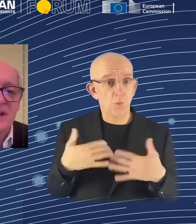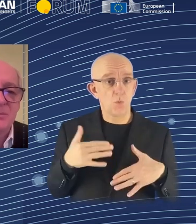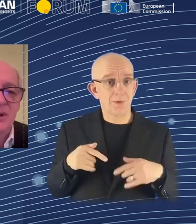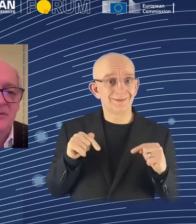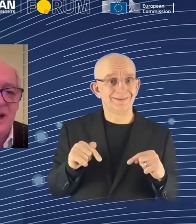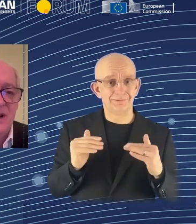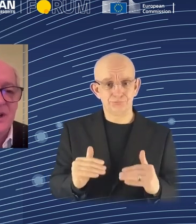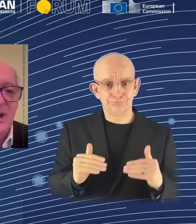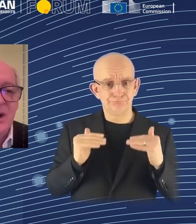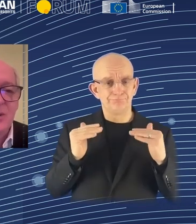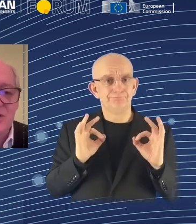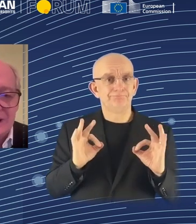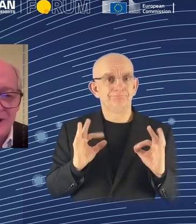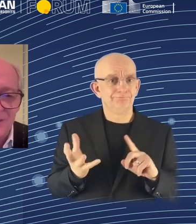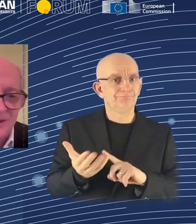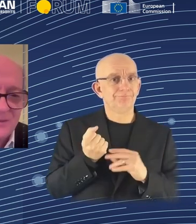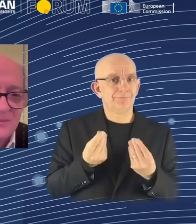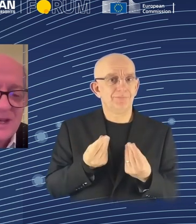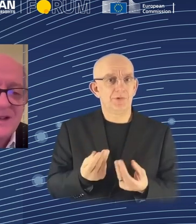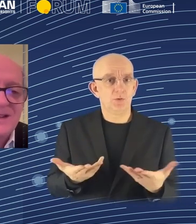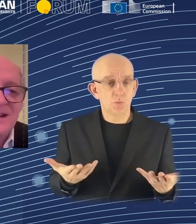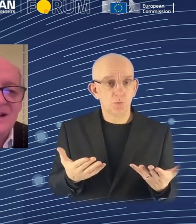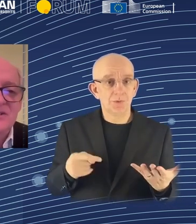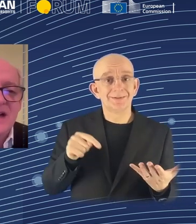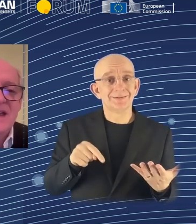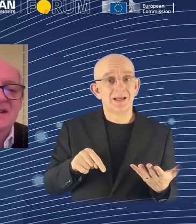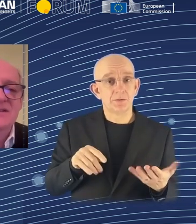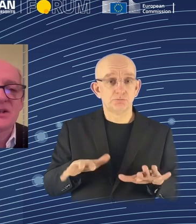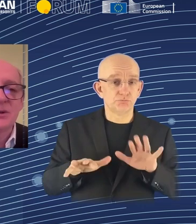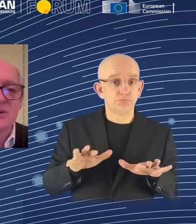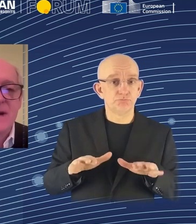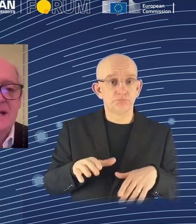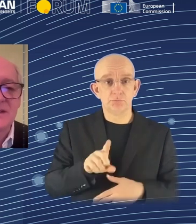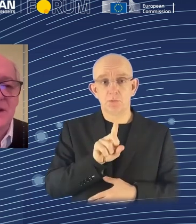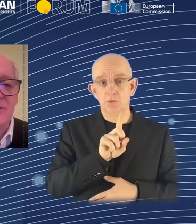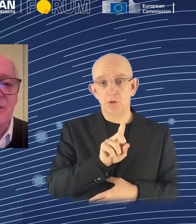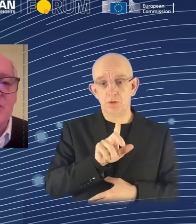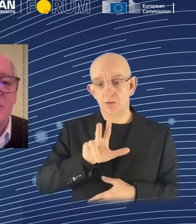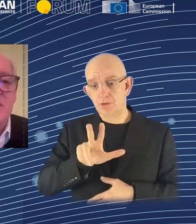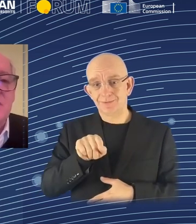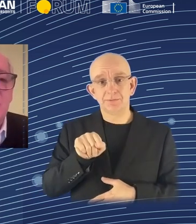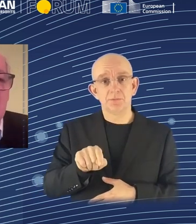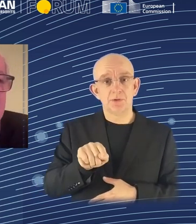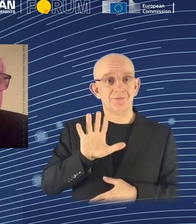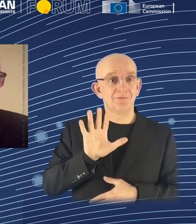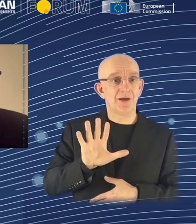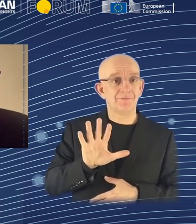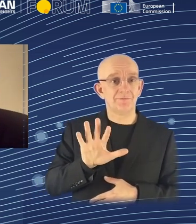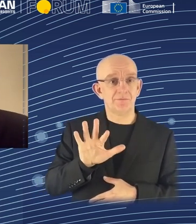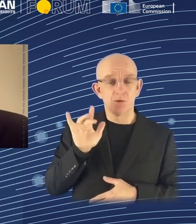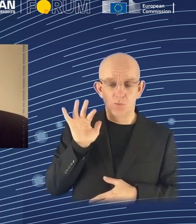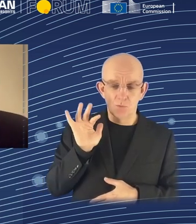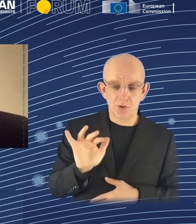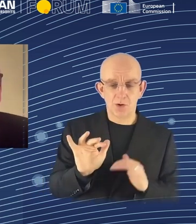be $13.5 quadrillion. So that acts as a huge magnet in the future, which is pulling us